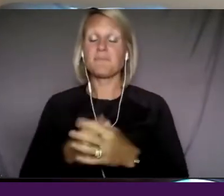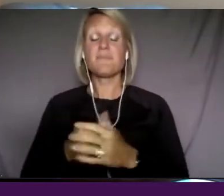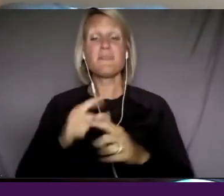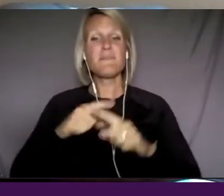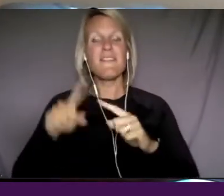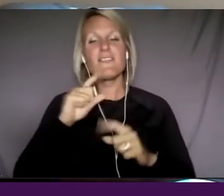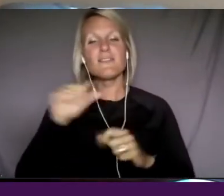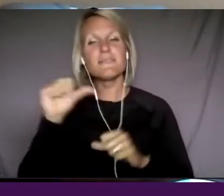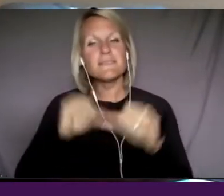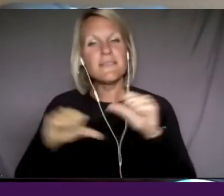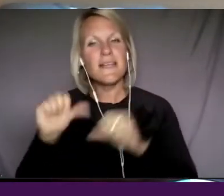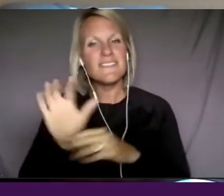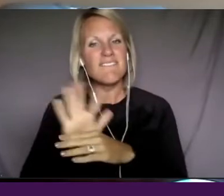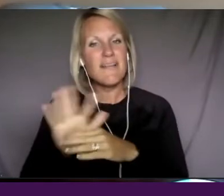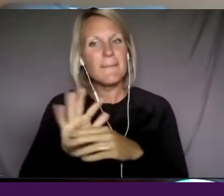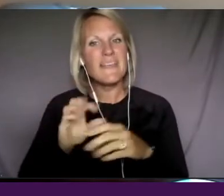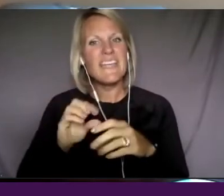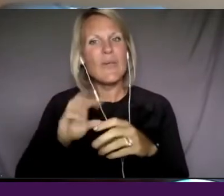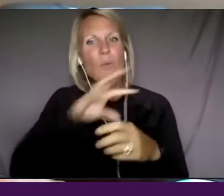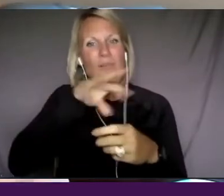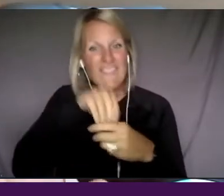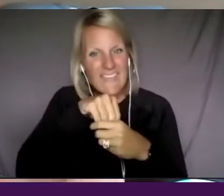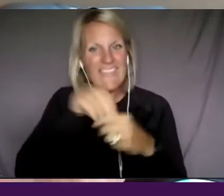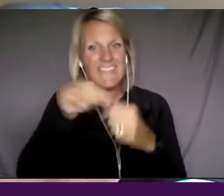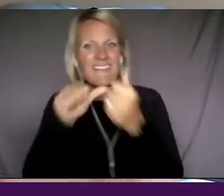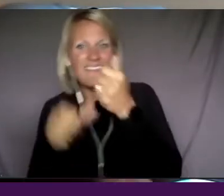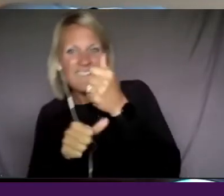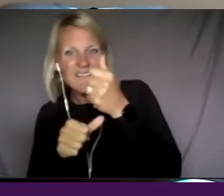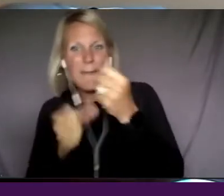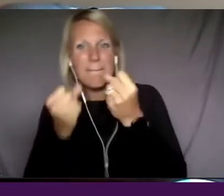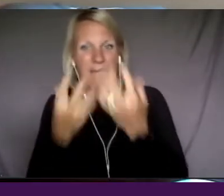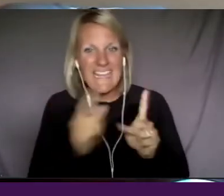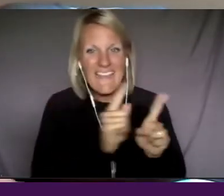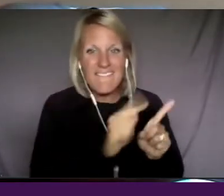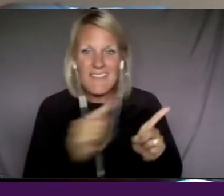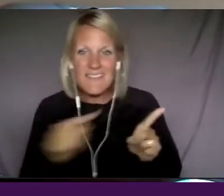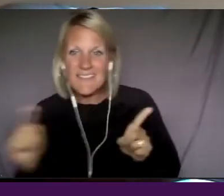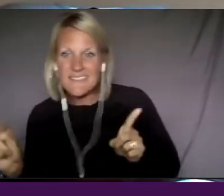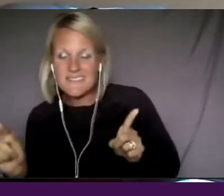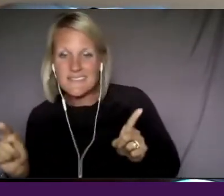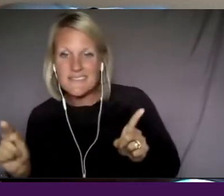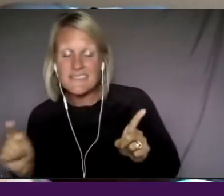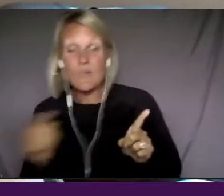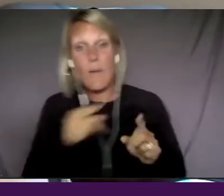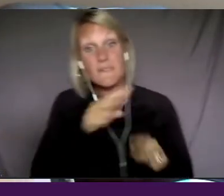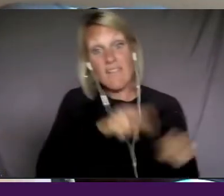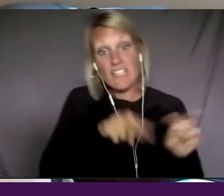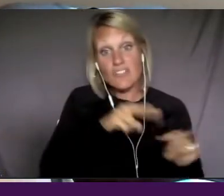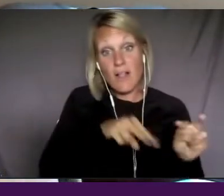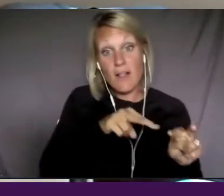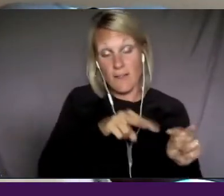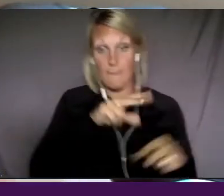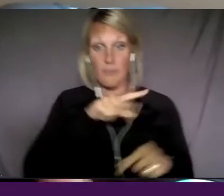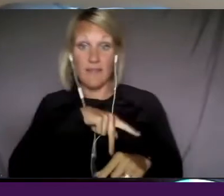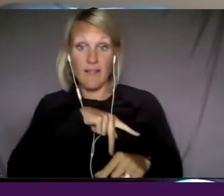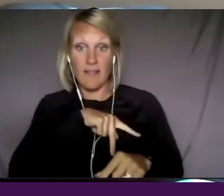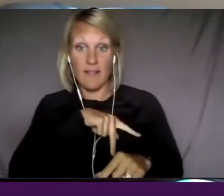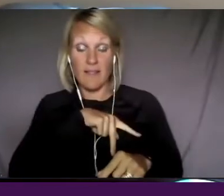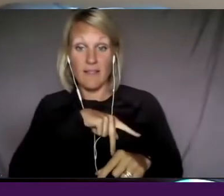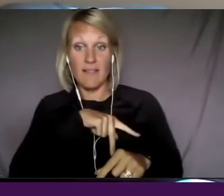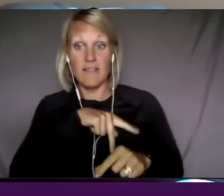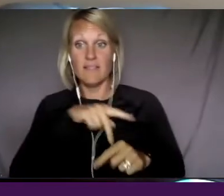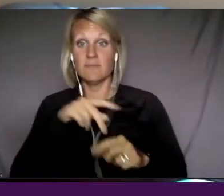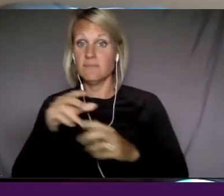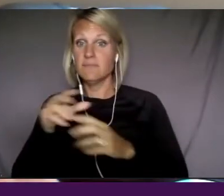those where people don't see them. So if you're going to do the observational film or the personal film, um, about family